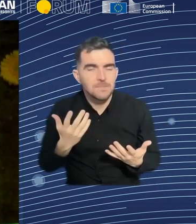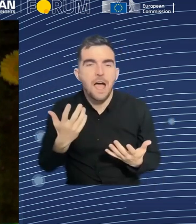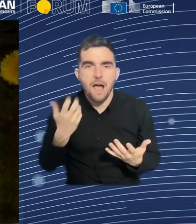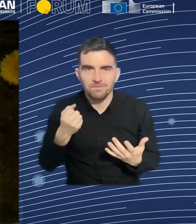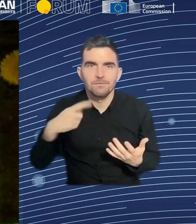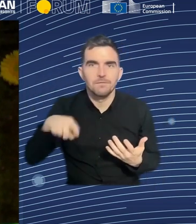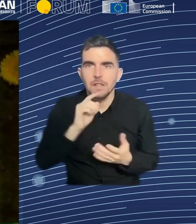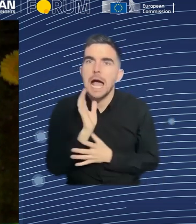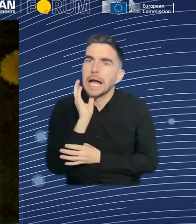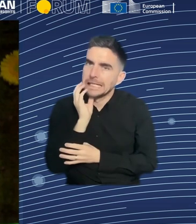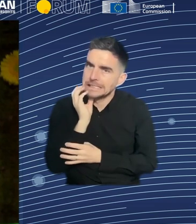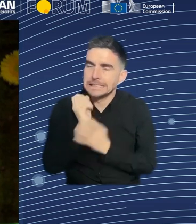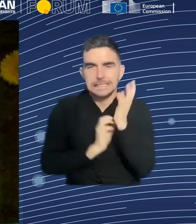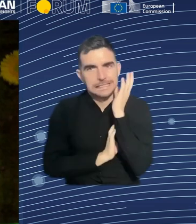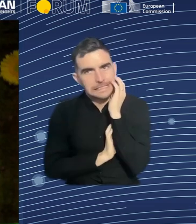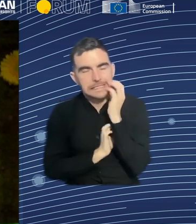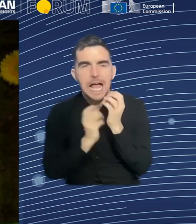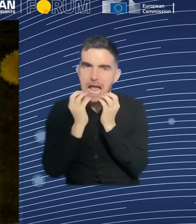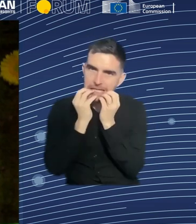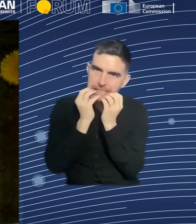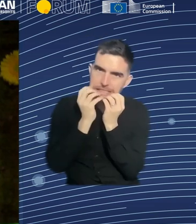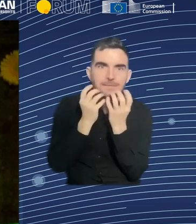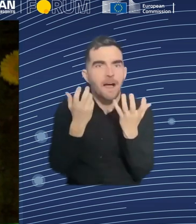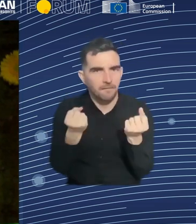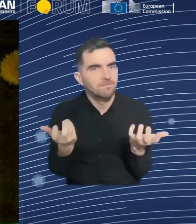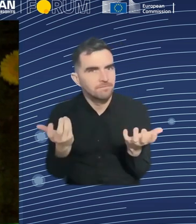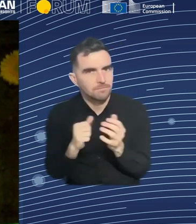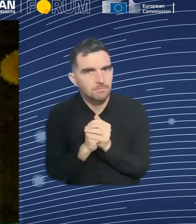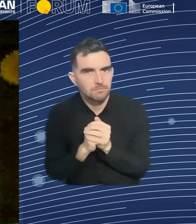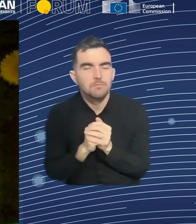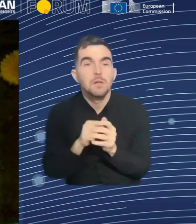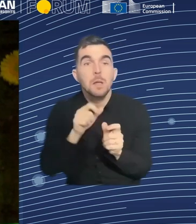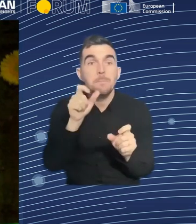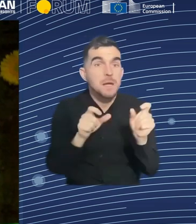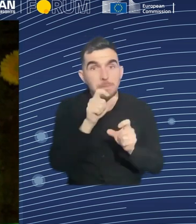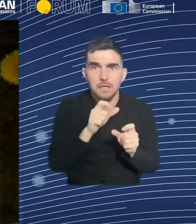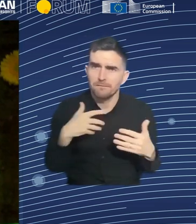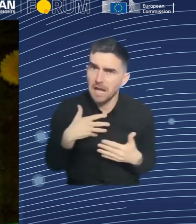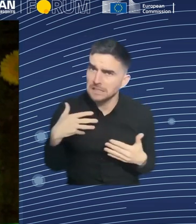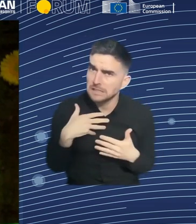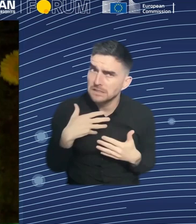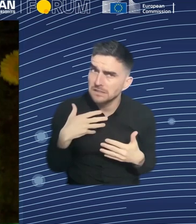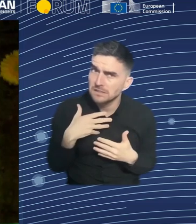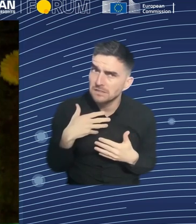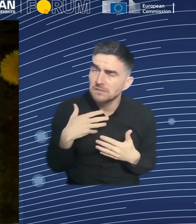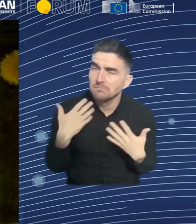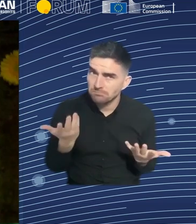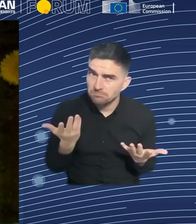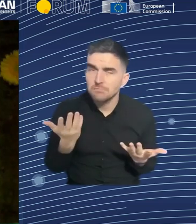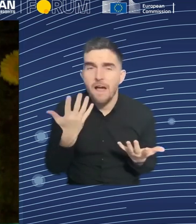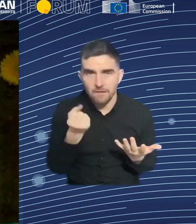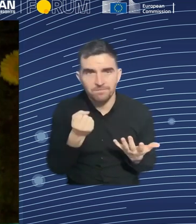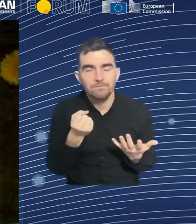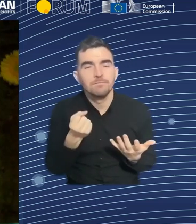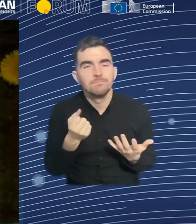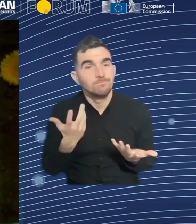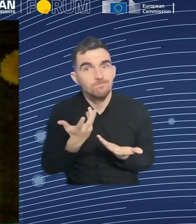really afraid. Therefore, it is our first job to get an awareness